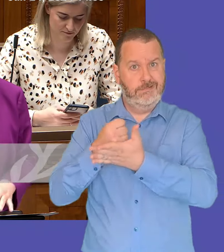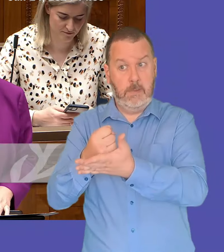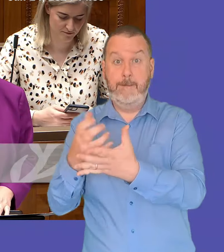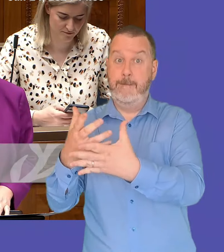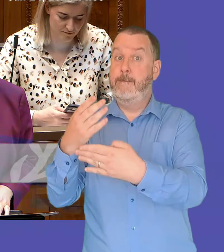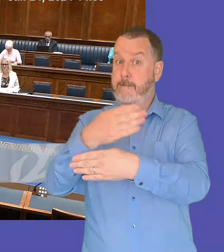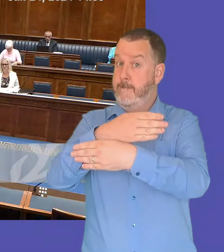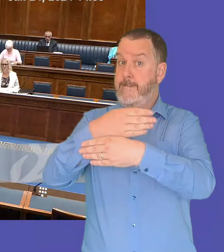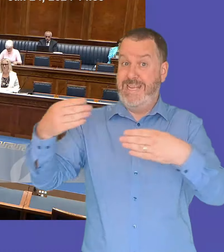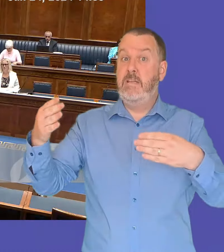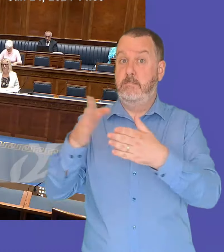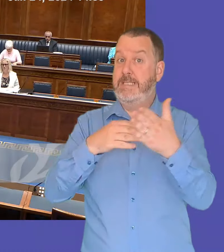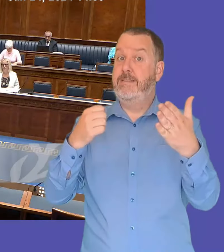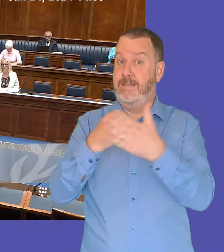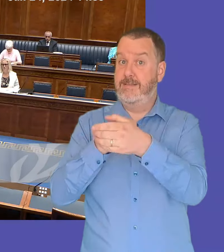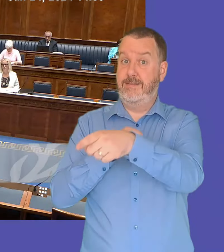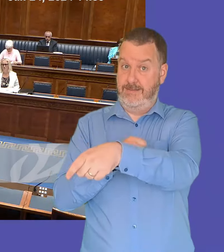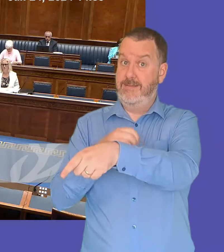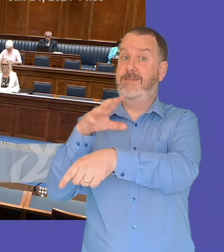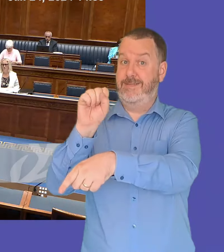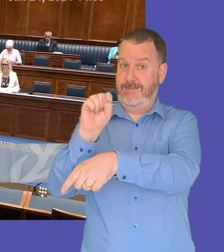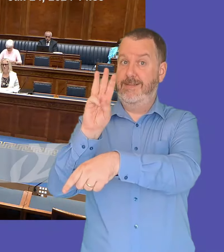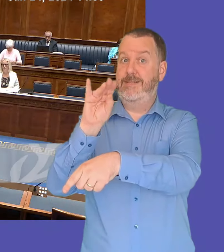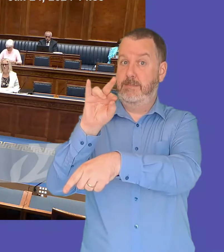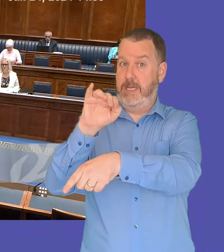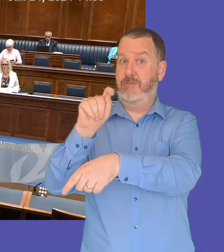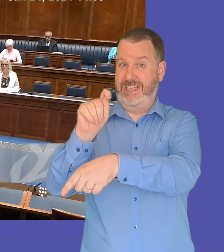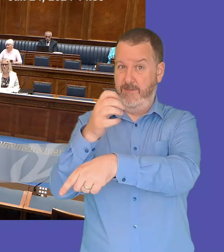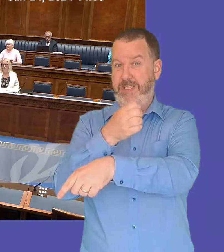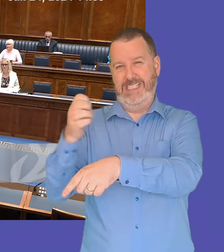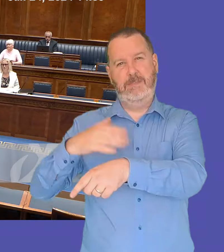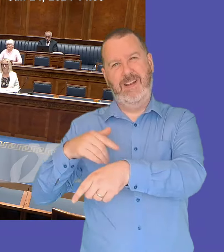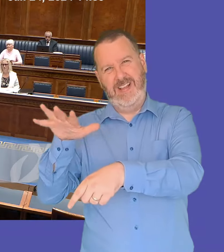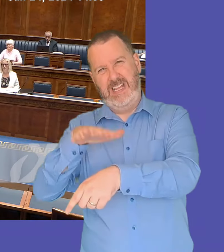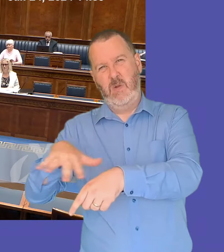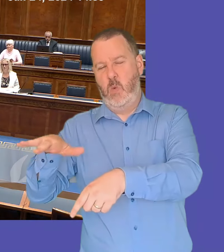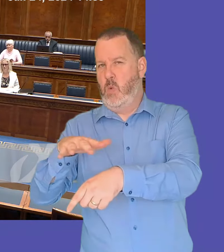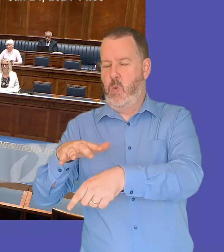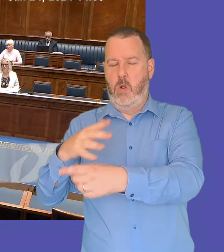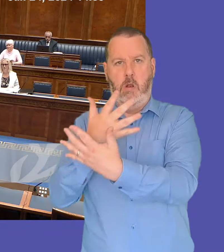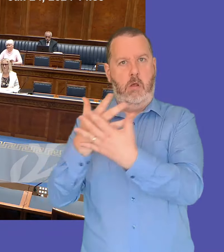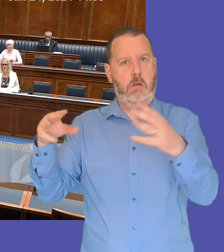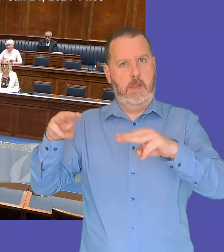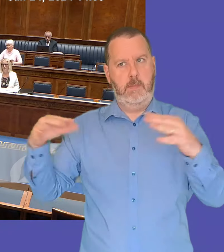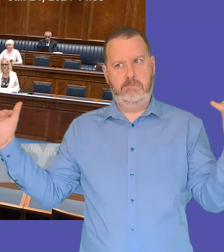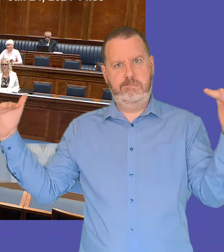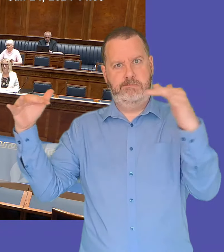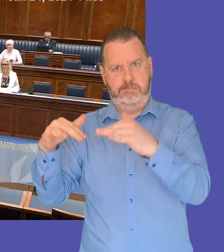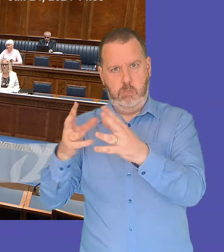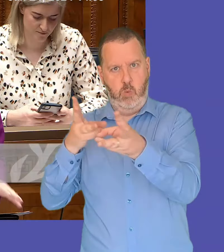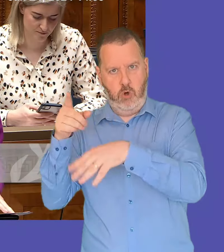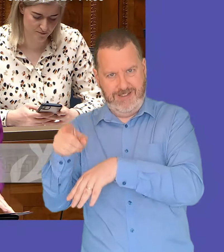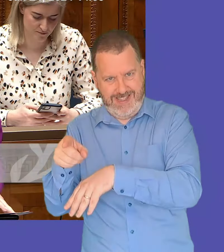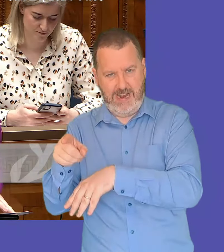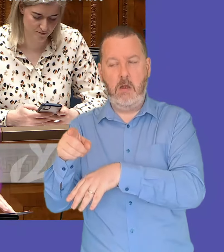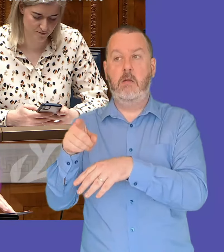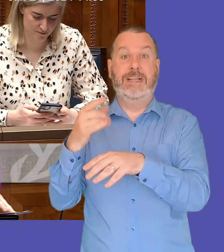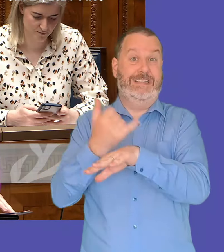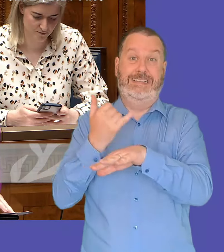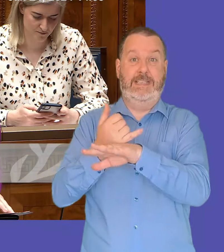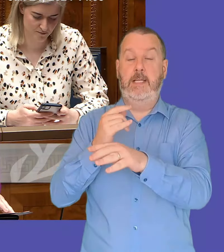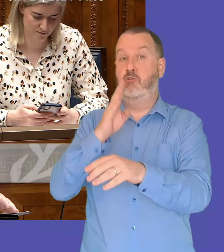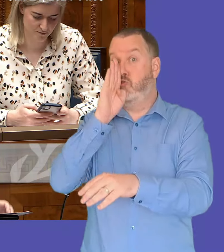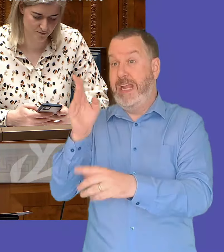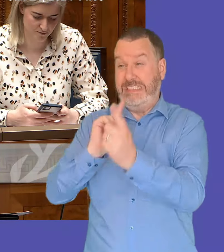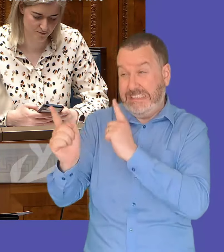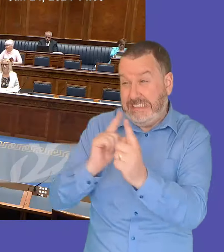in east belfast i respect that so um we haven't had any direct correspondence to ourselves yet but i'm sure that will come just given that